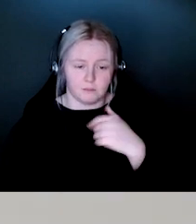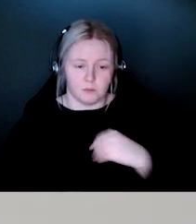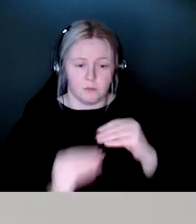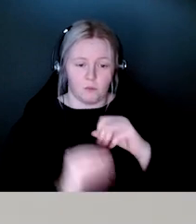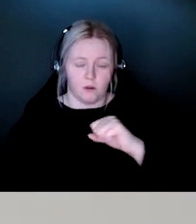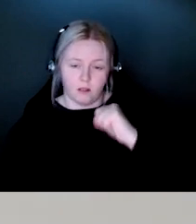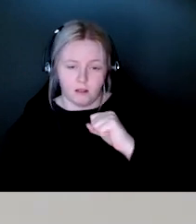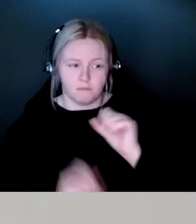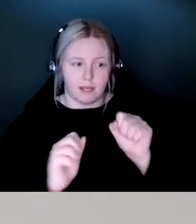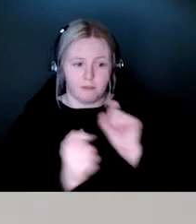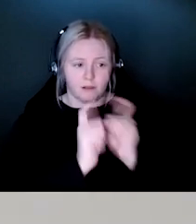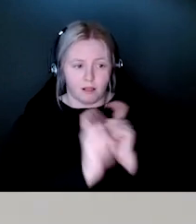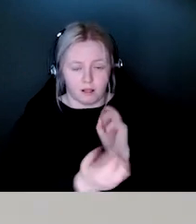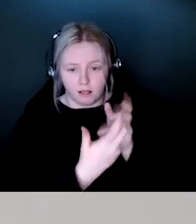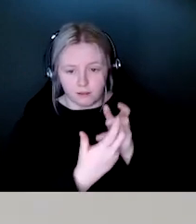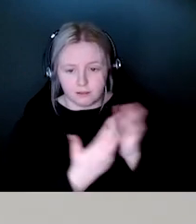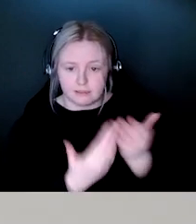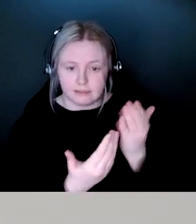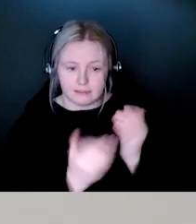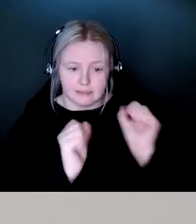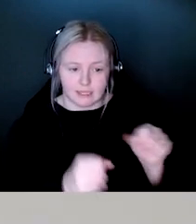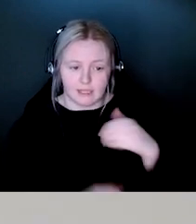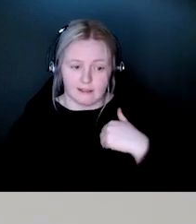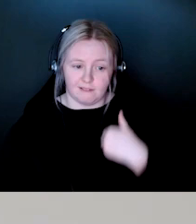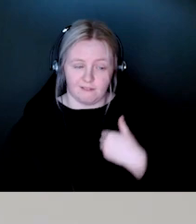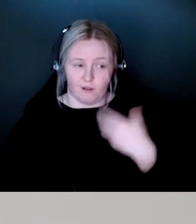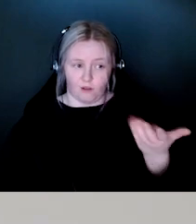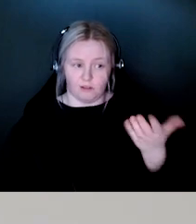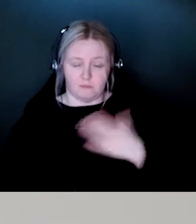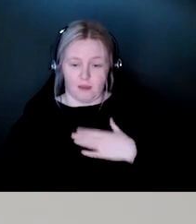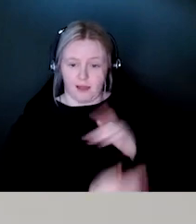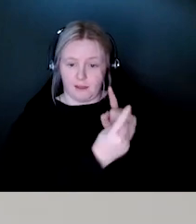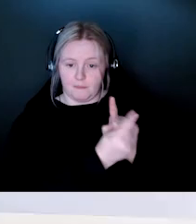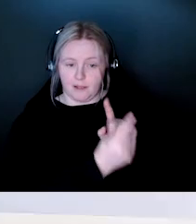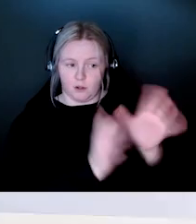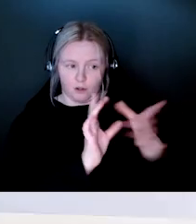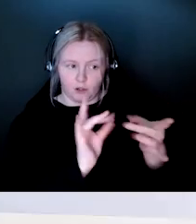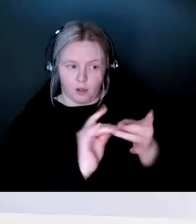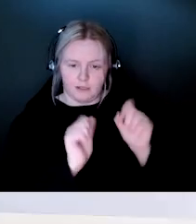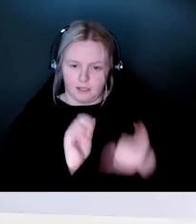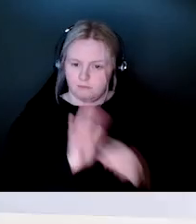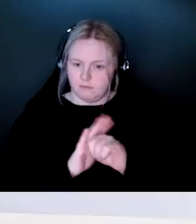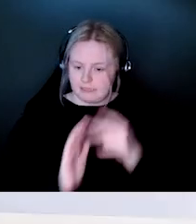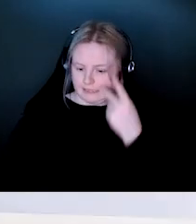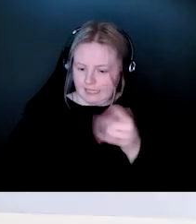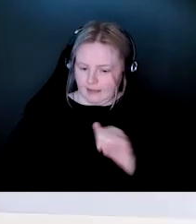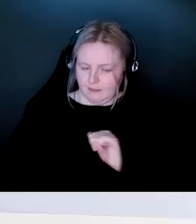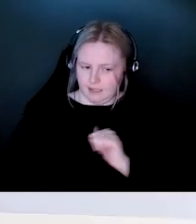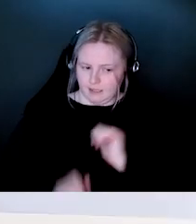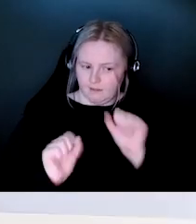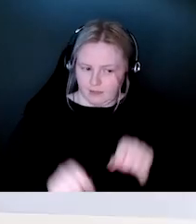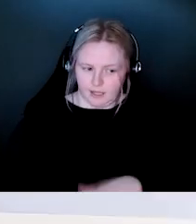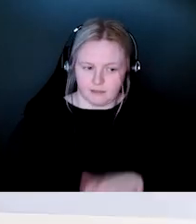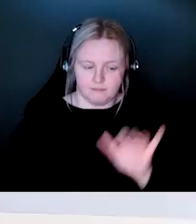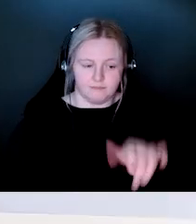and adaptable and thanks to the comments of my mentor I'm able to see that now. Fighting Blindness Canada Mentorship Program